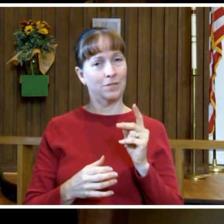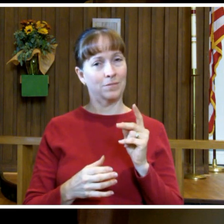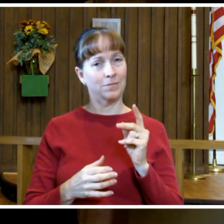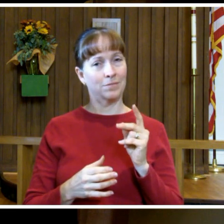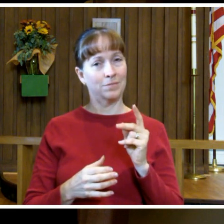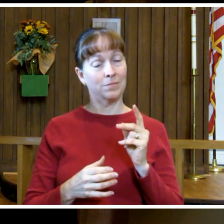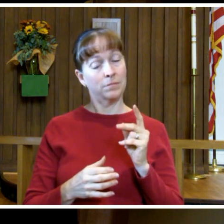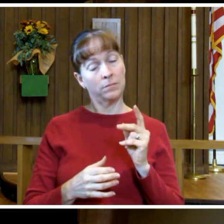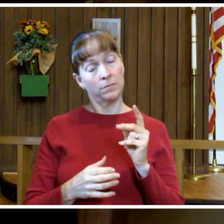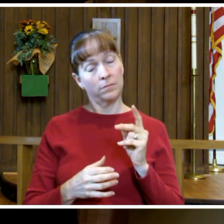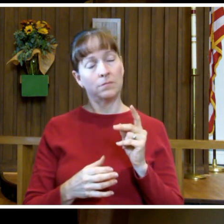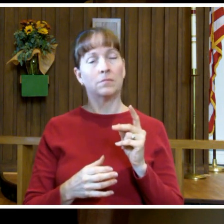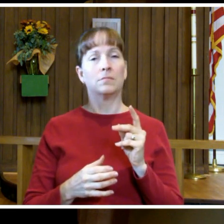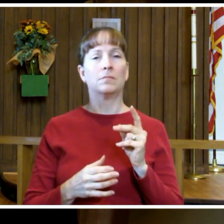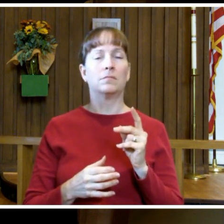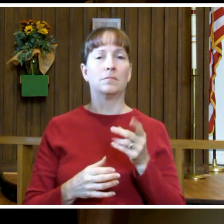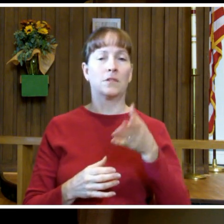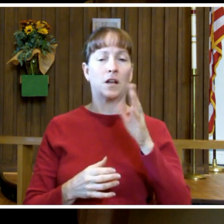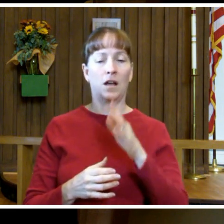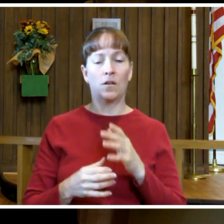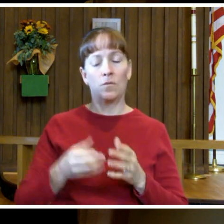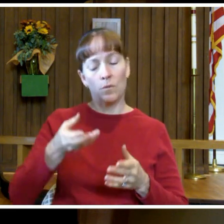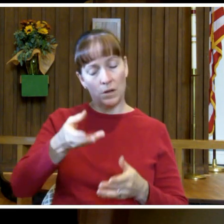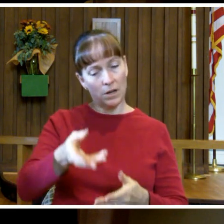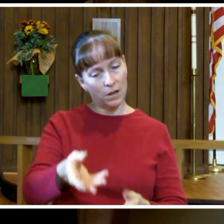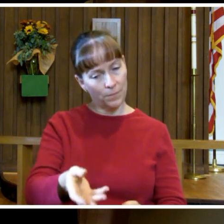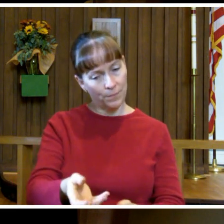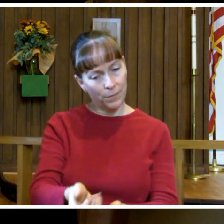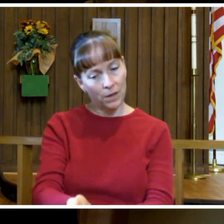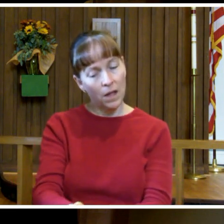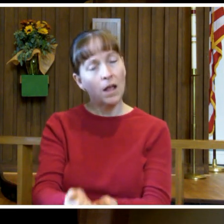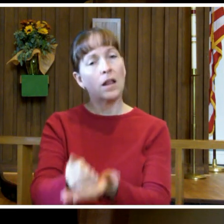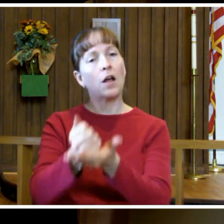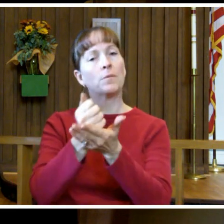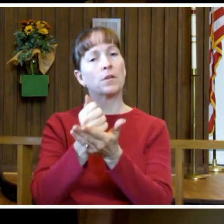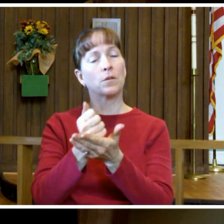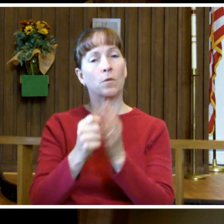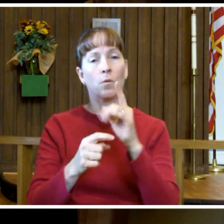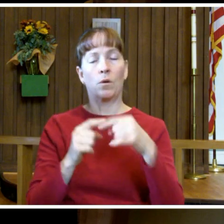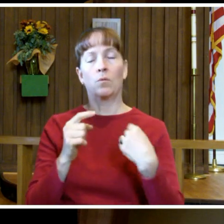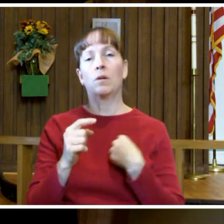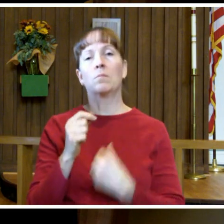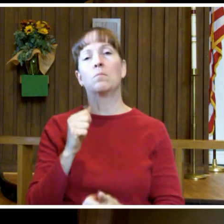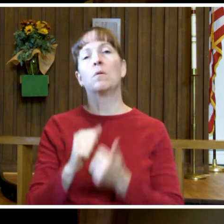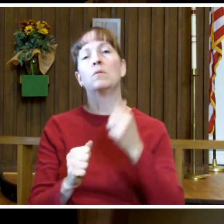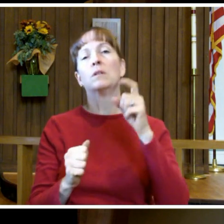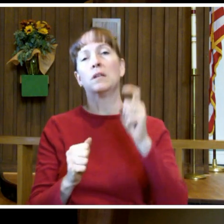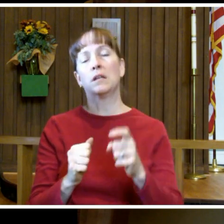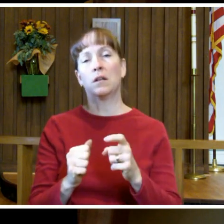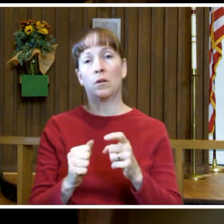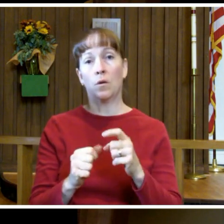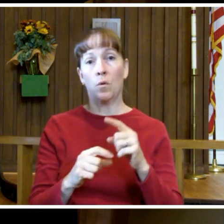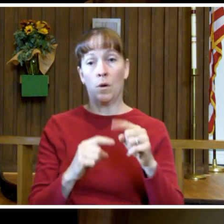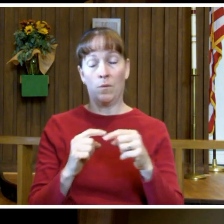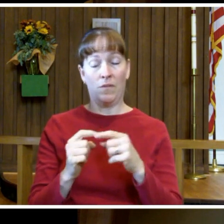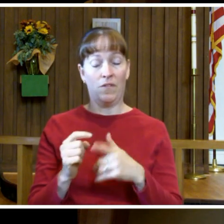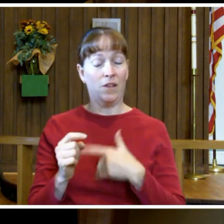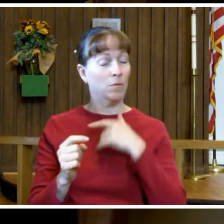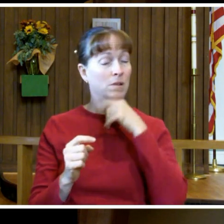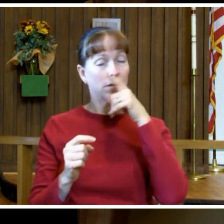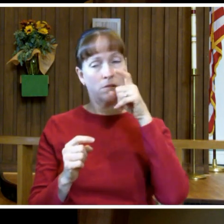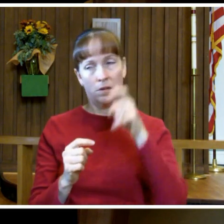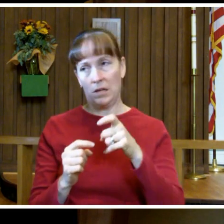God reaches down to us, holds us up when we need it most, when we feel we deserve it least,